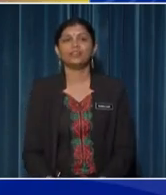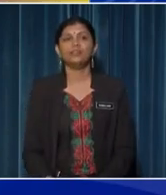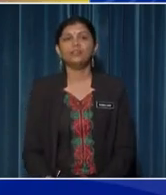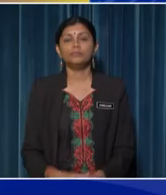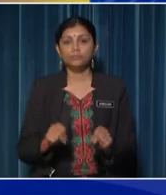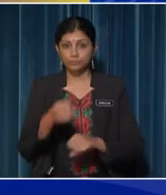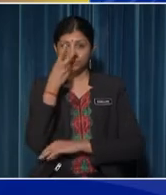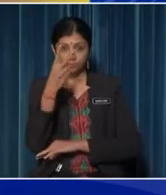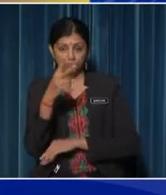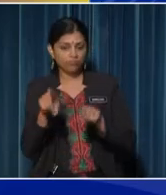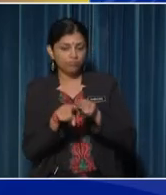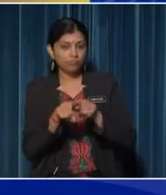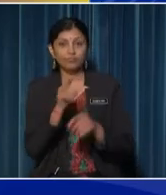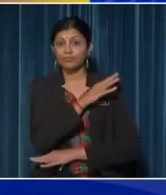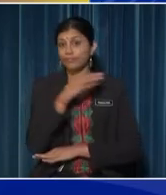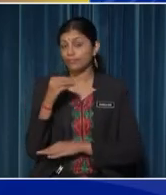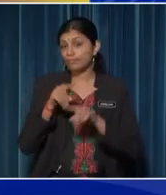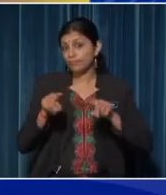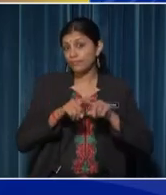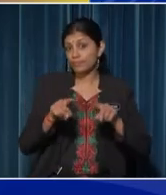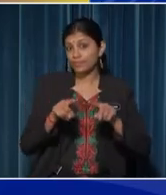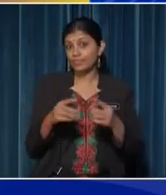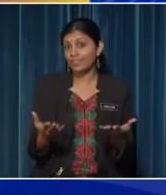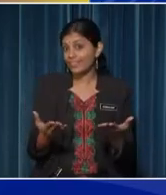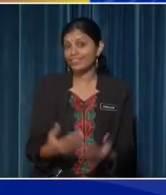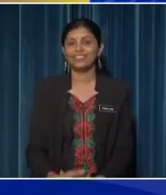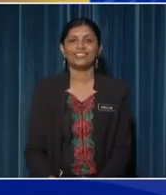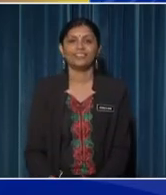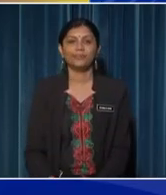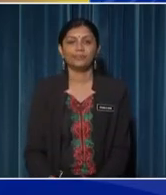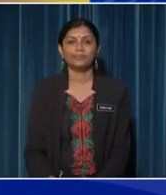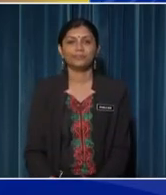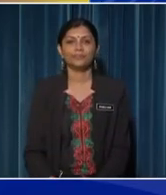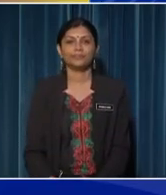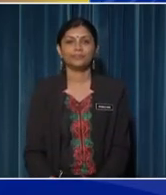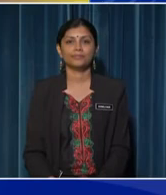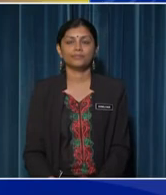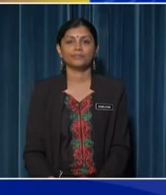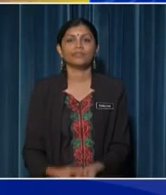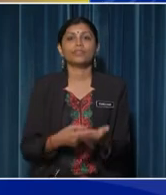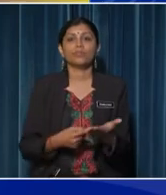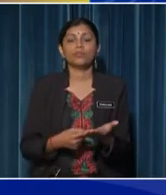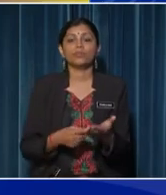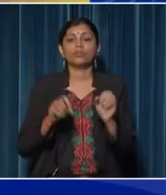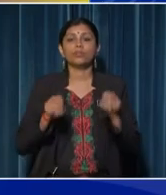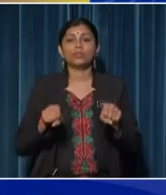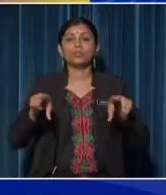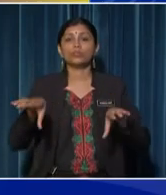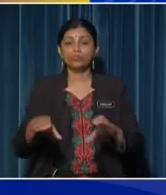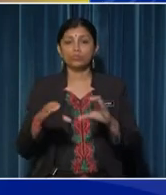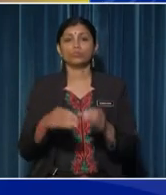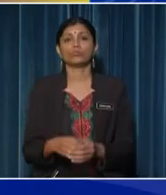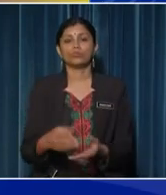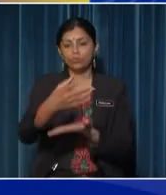you see any similarities and differences between those plants? What can you do to gather